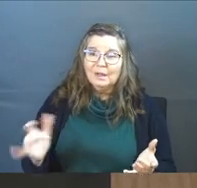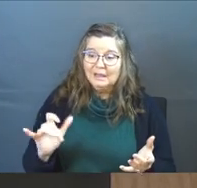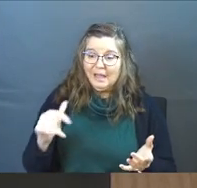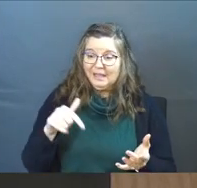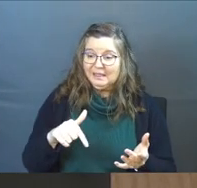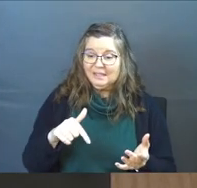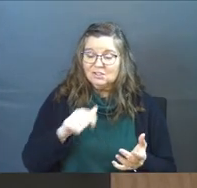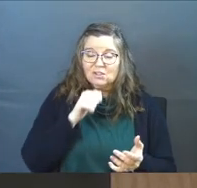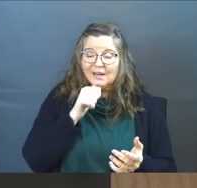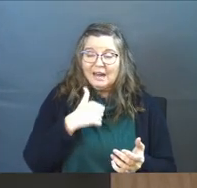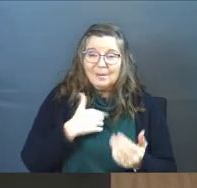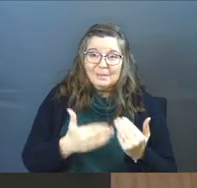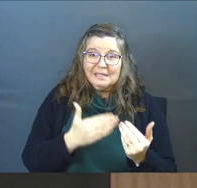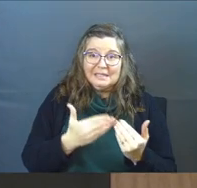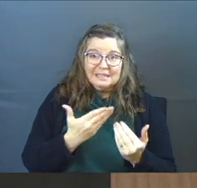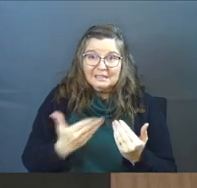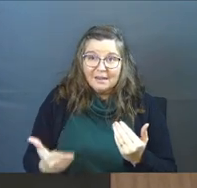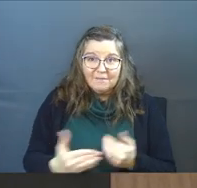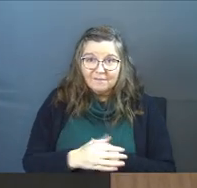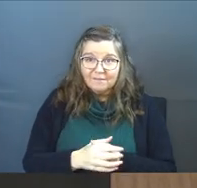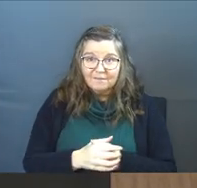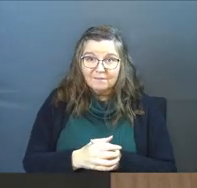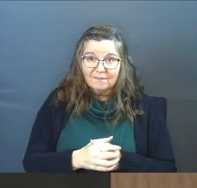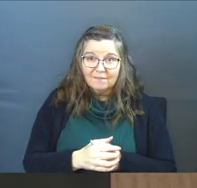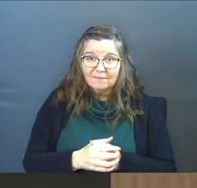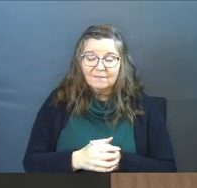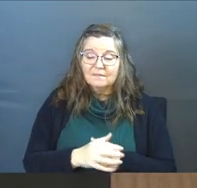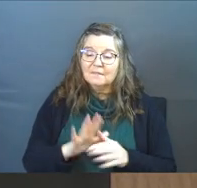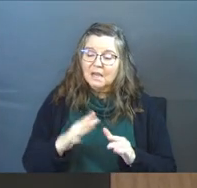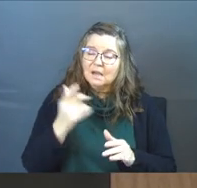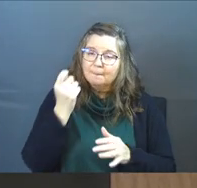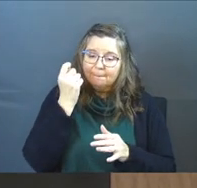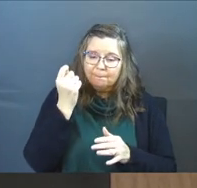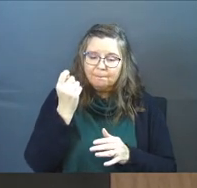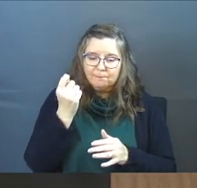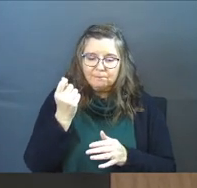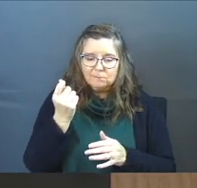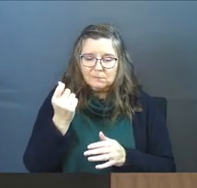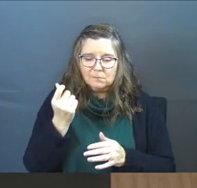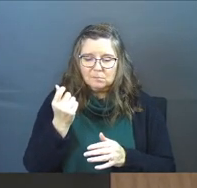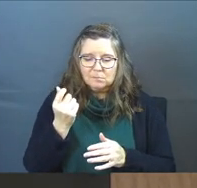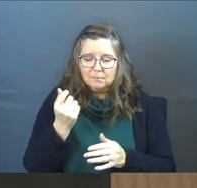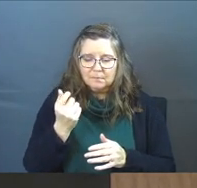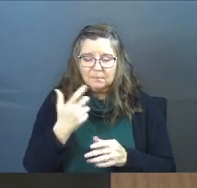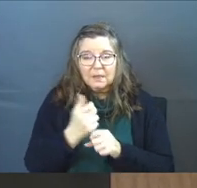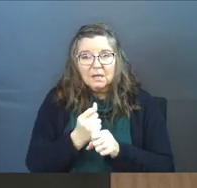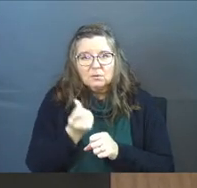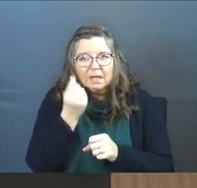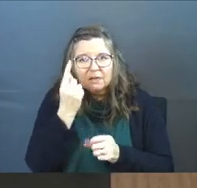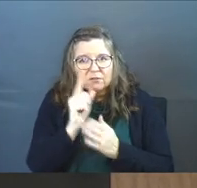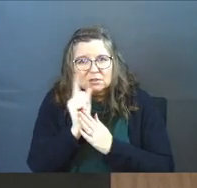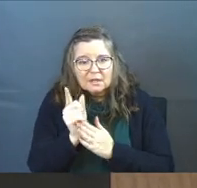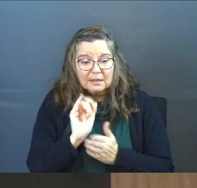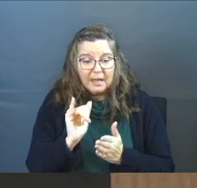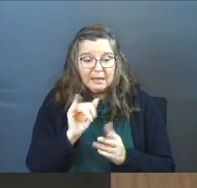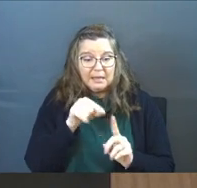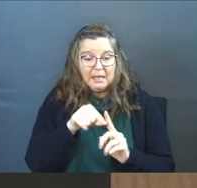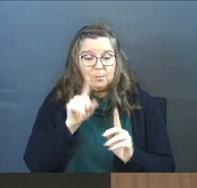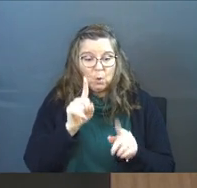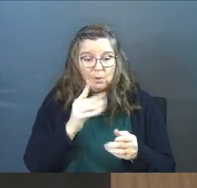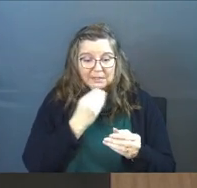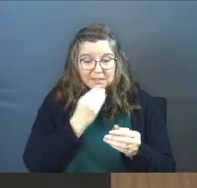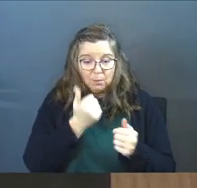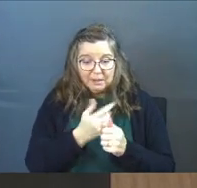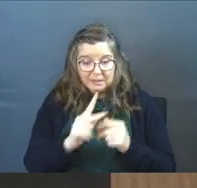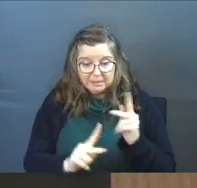Like, this could not have been easy stuff. And I get it. I mean, can you get it for a second? Like, him going